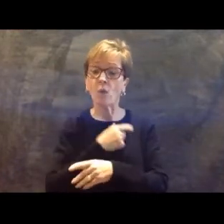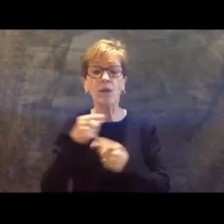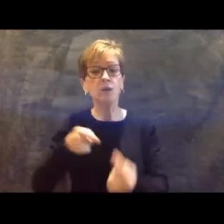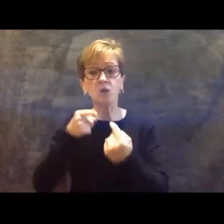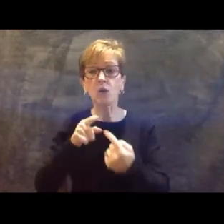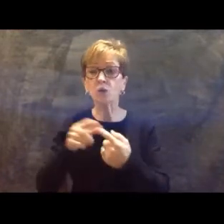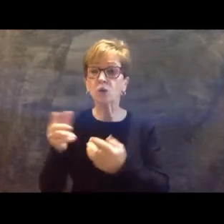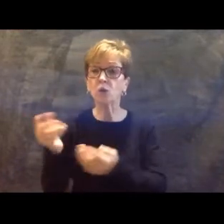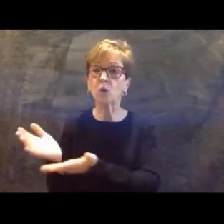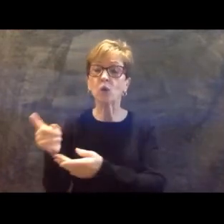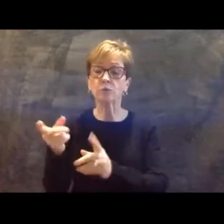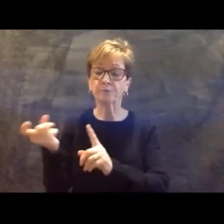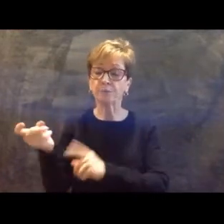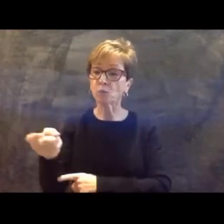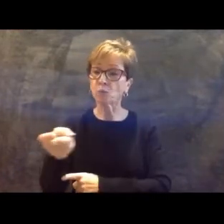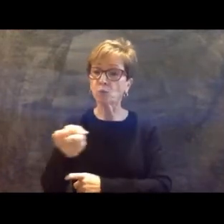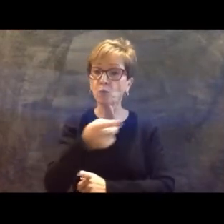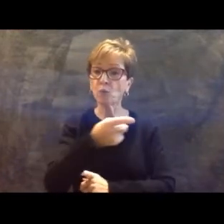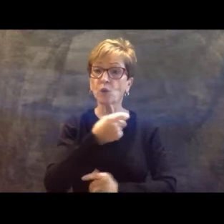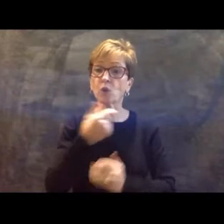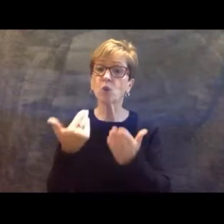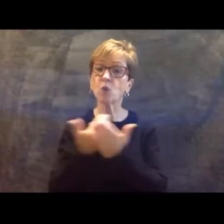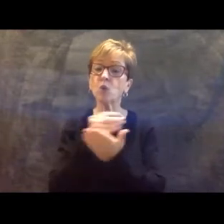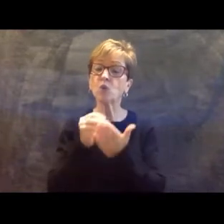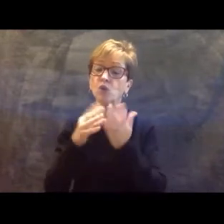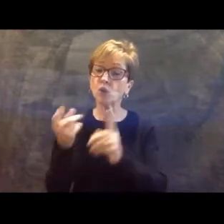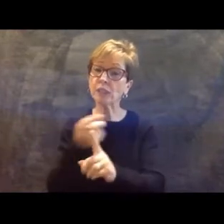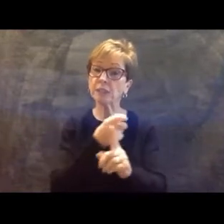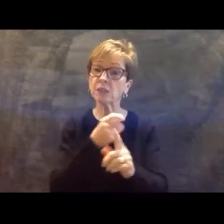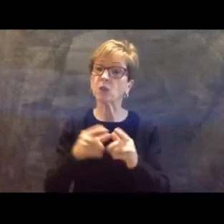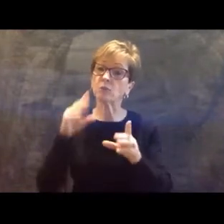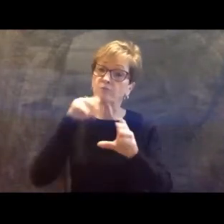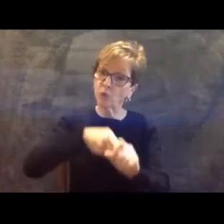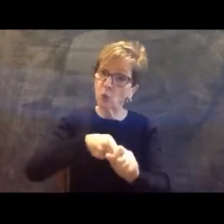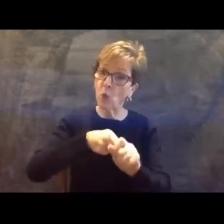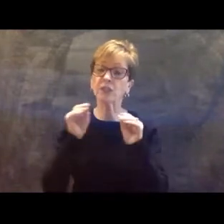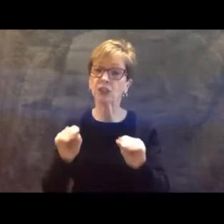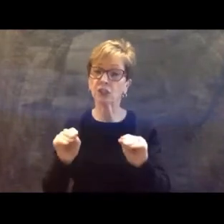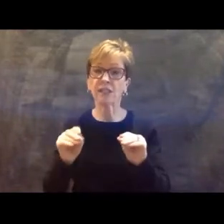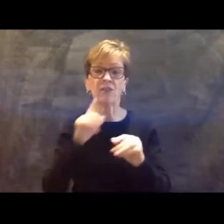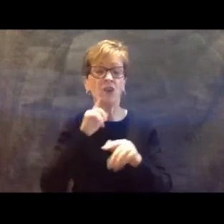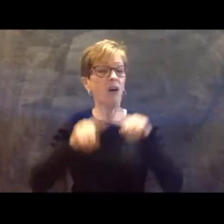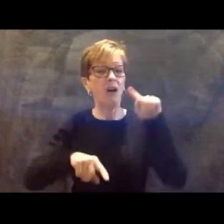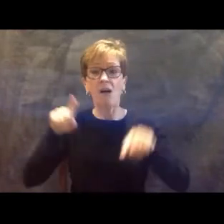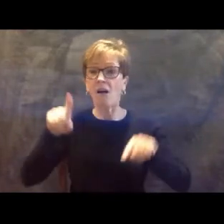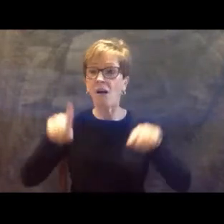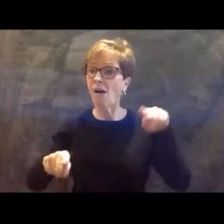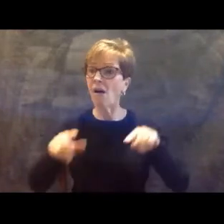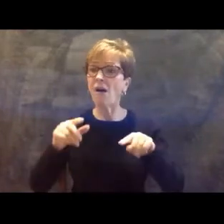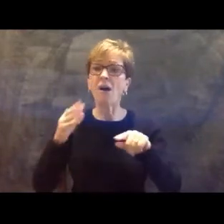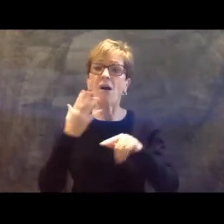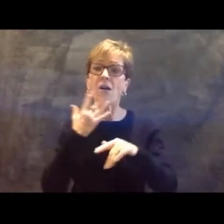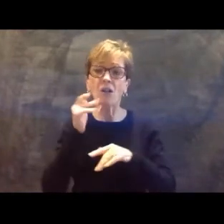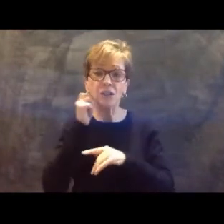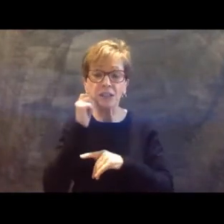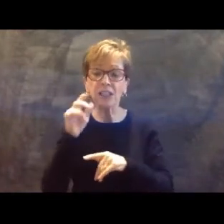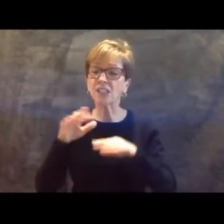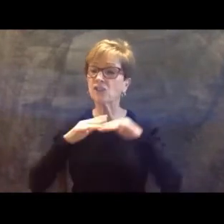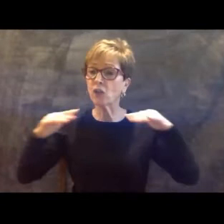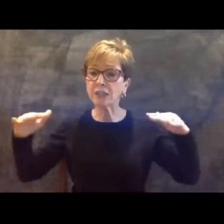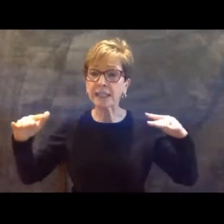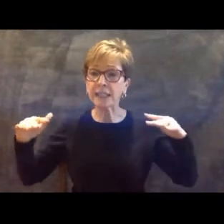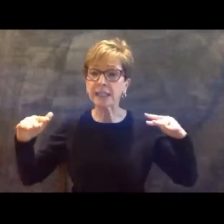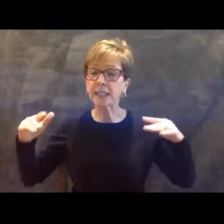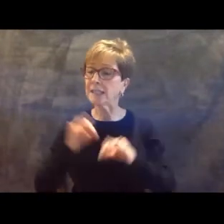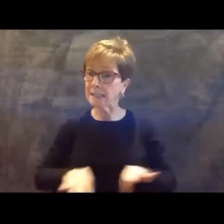profession, and this is especially true of our students of color and all forms of diversity. It's important that our students, especially